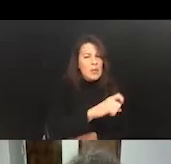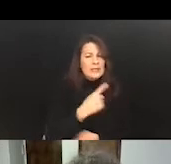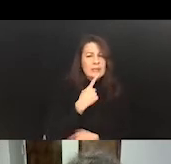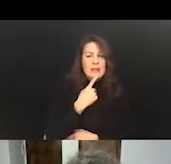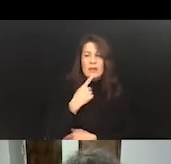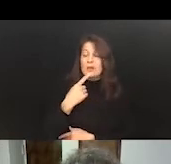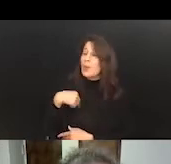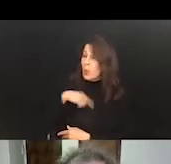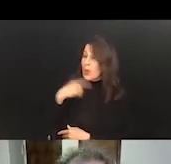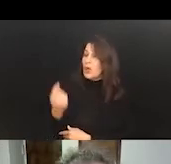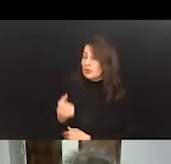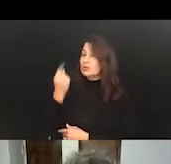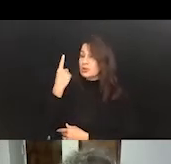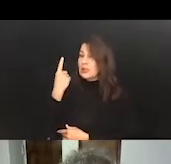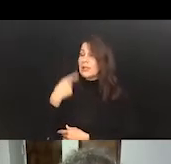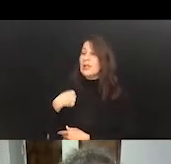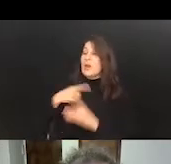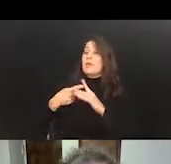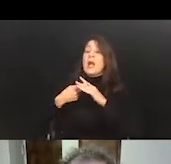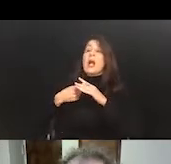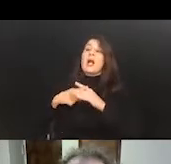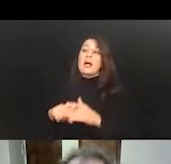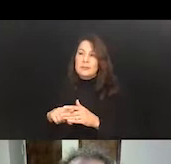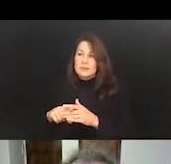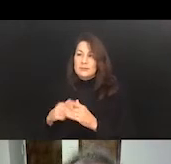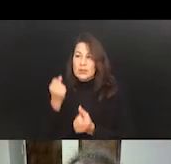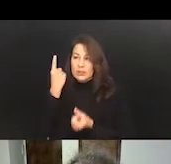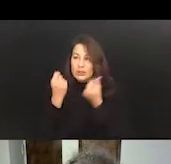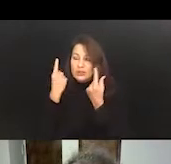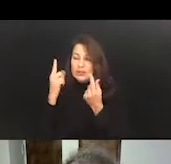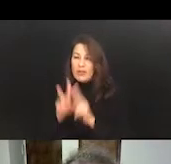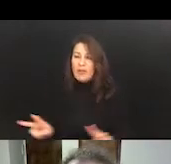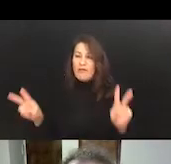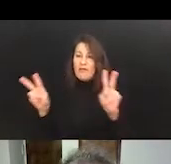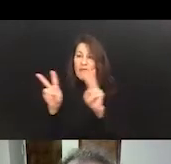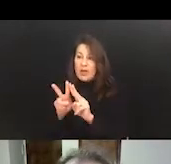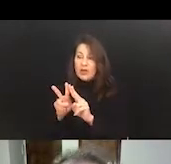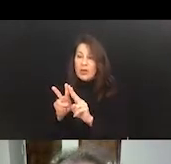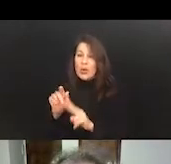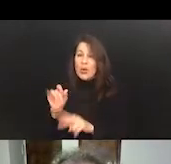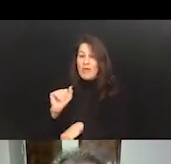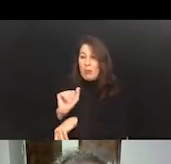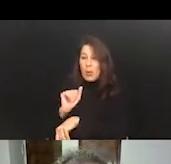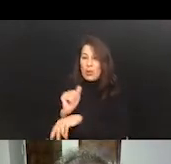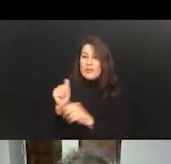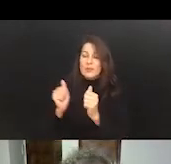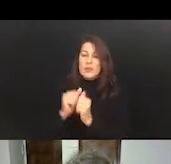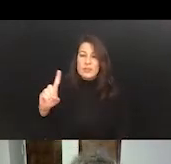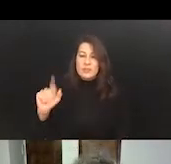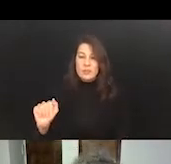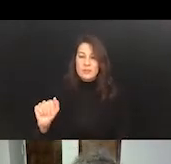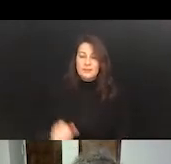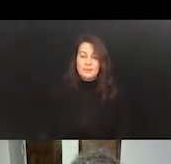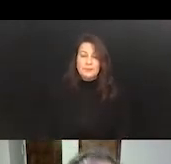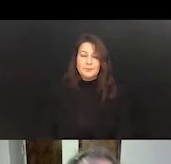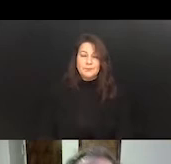understand, and we have begun to understand the value proposition of employees with disabilities. But